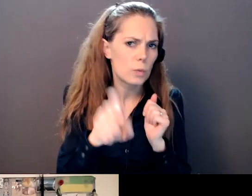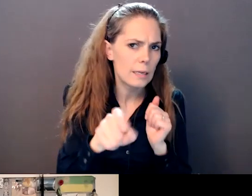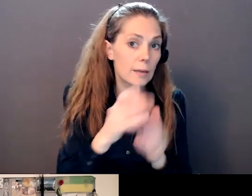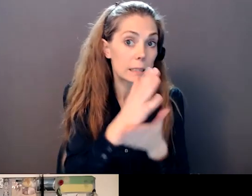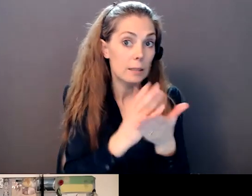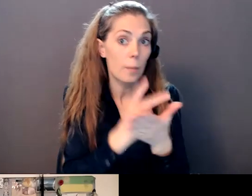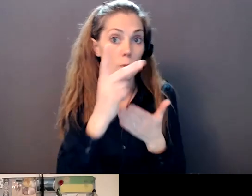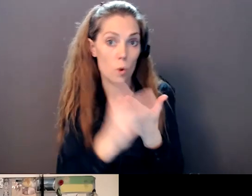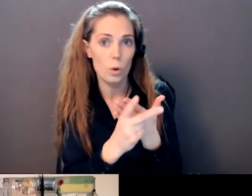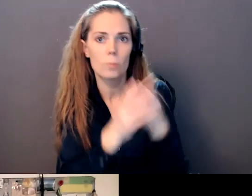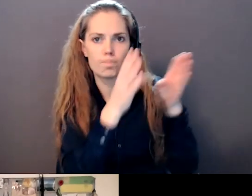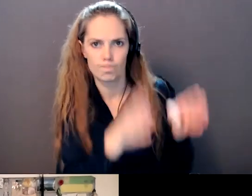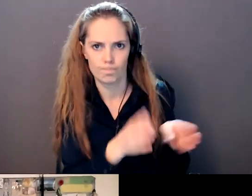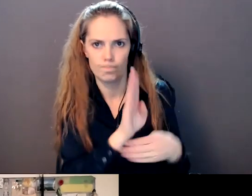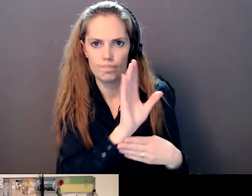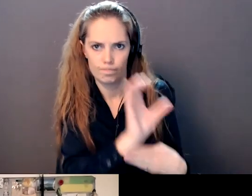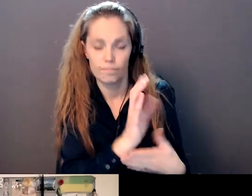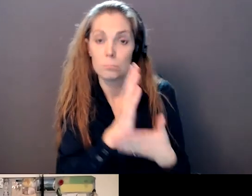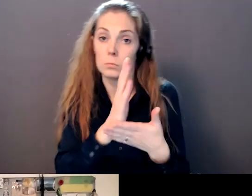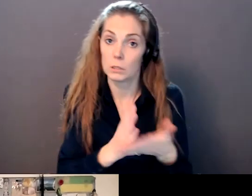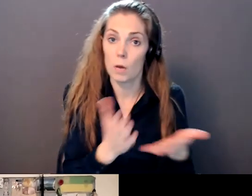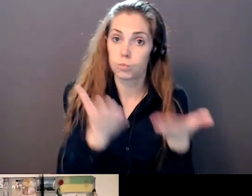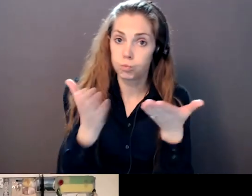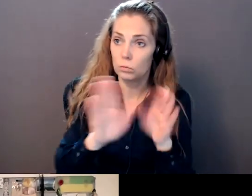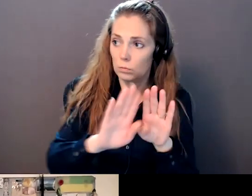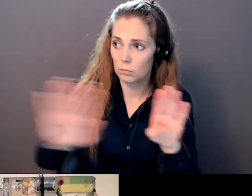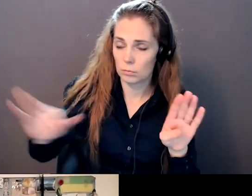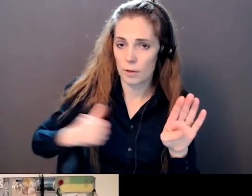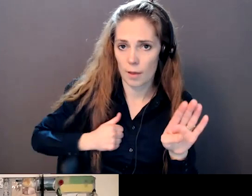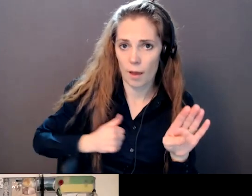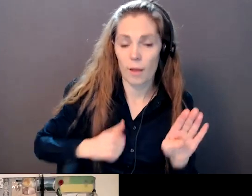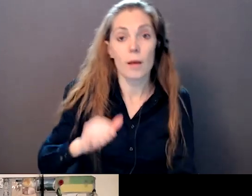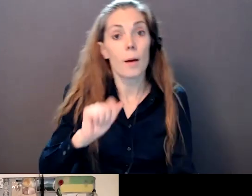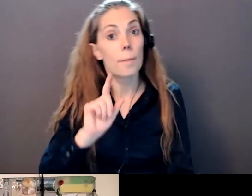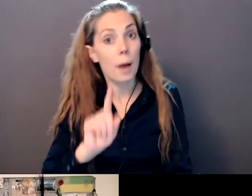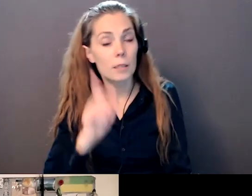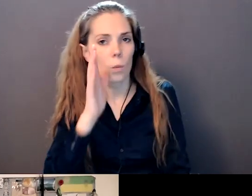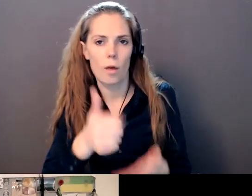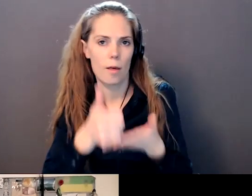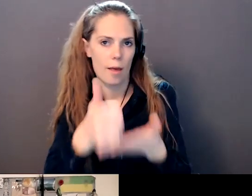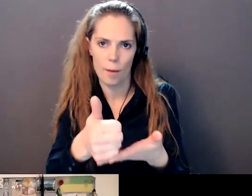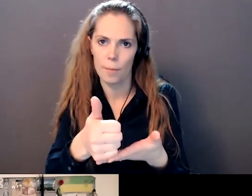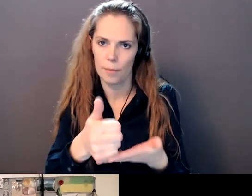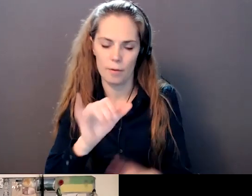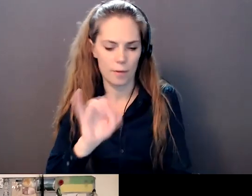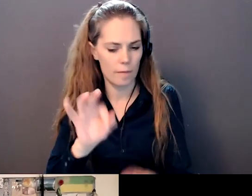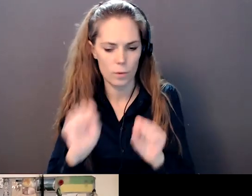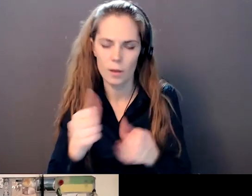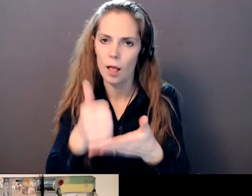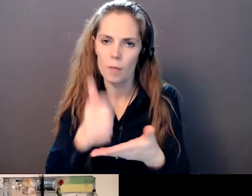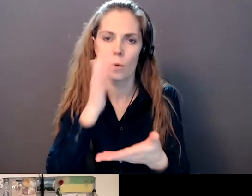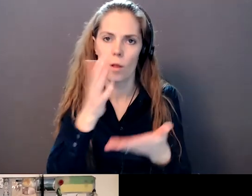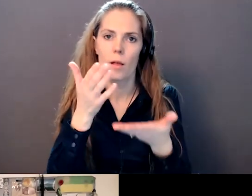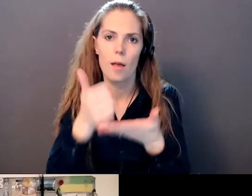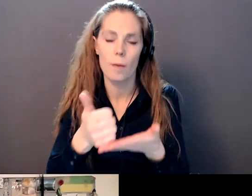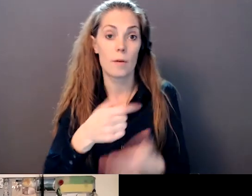localized, but we'll help when we can. And and and we have an amazing team here. has nothing to do